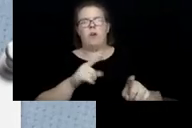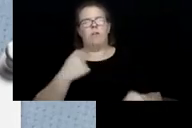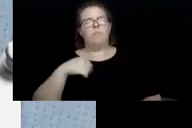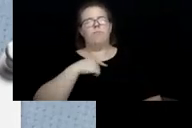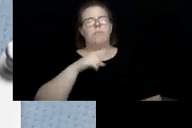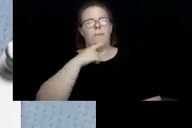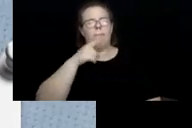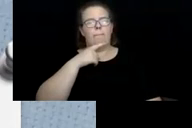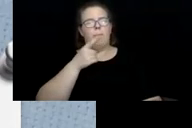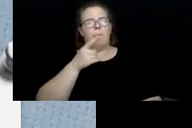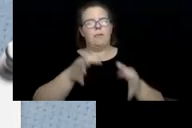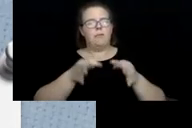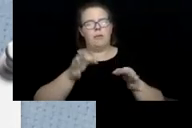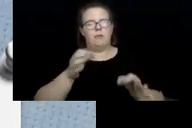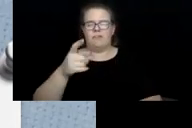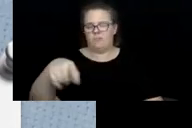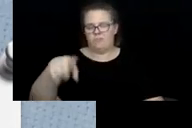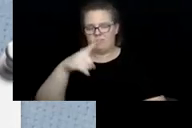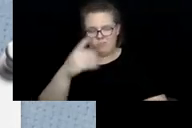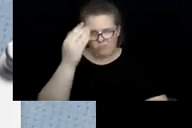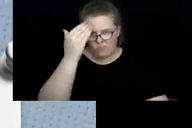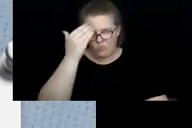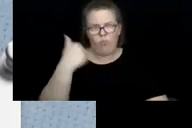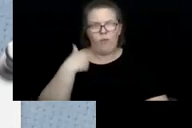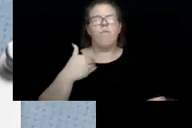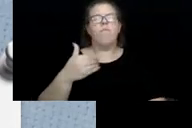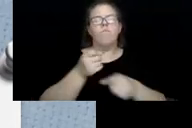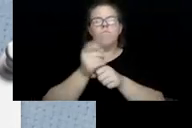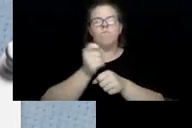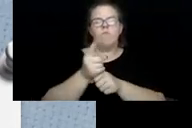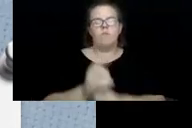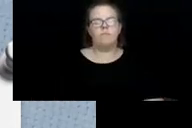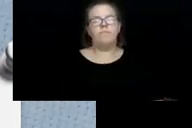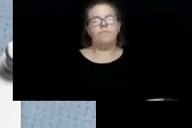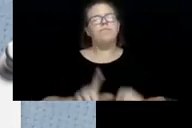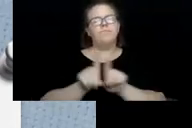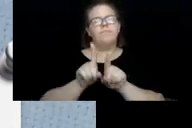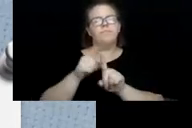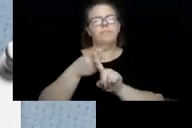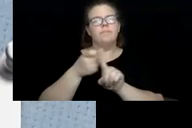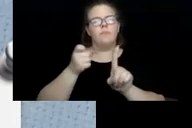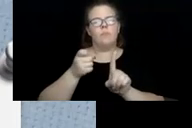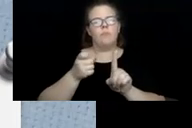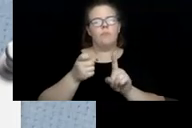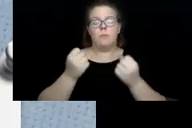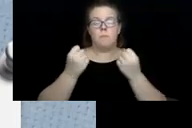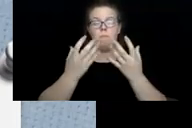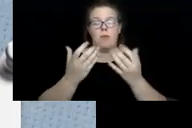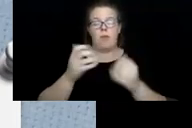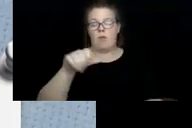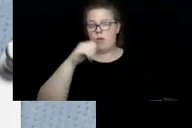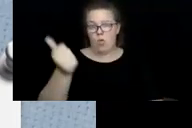those of you in the Office for Aging know that, that we hold annually. And also from, uh, many other